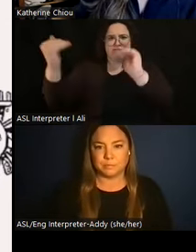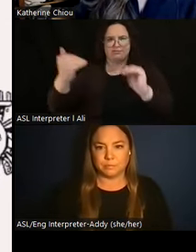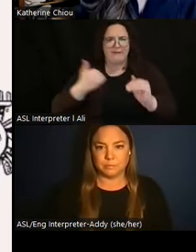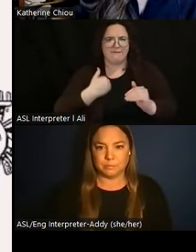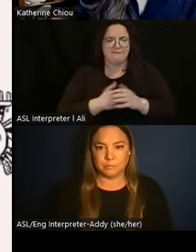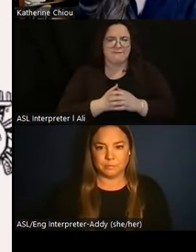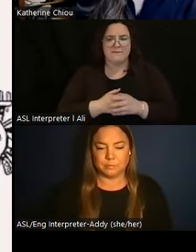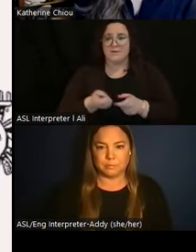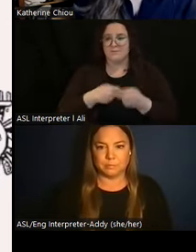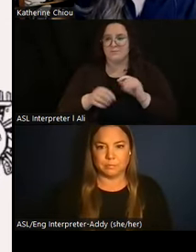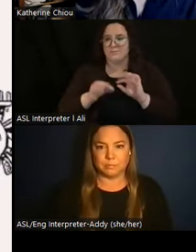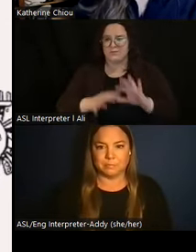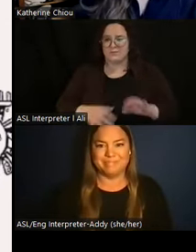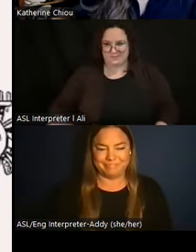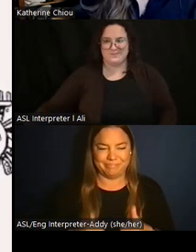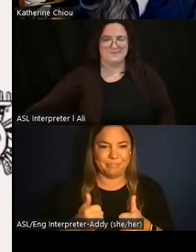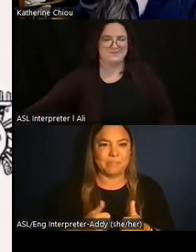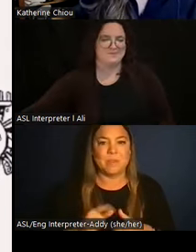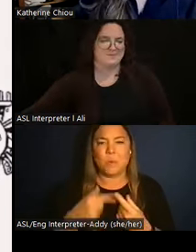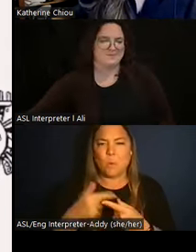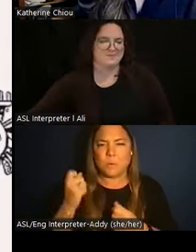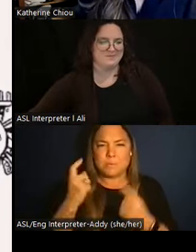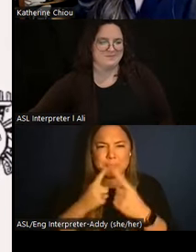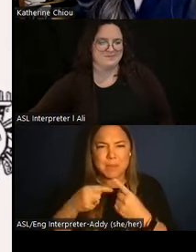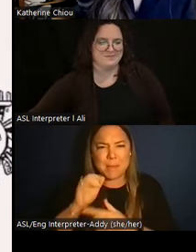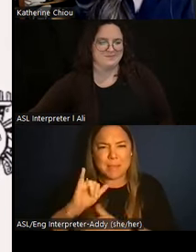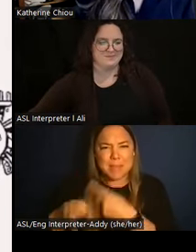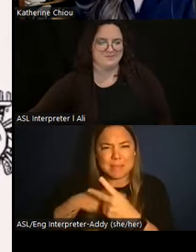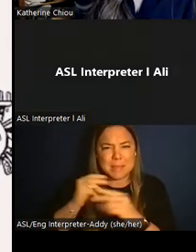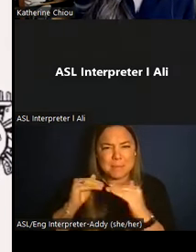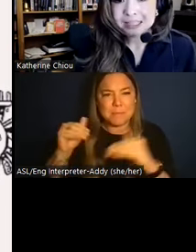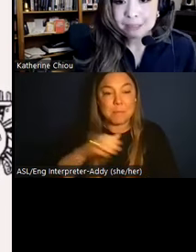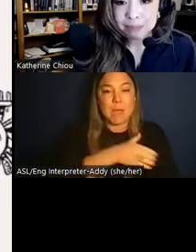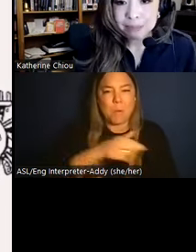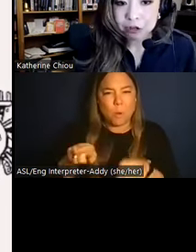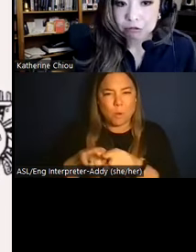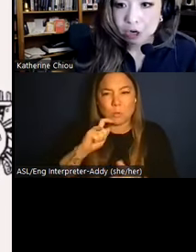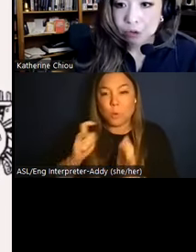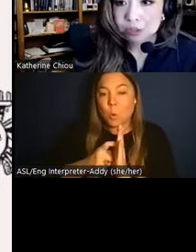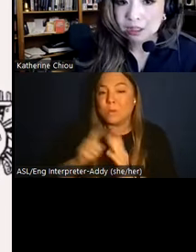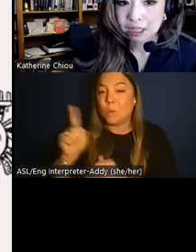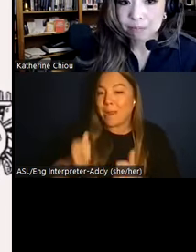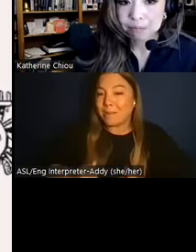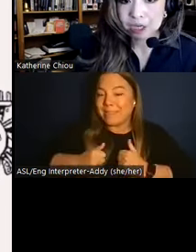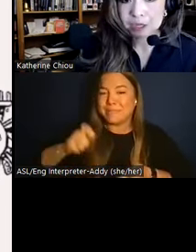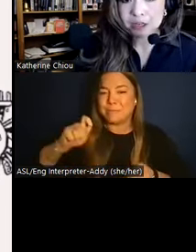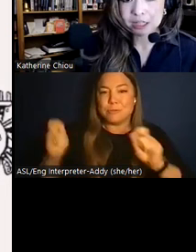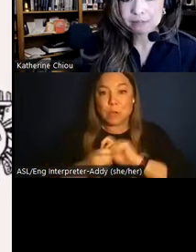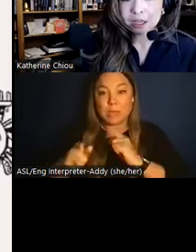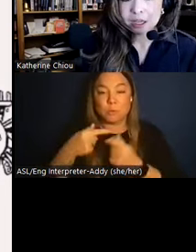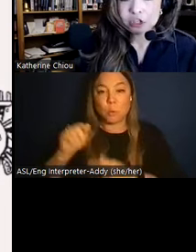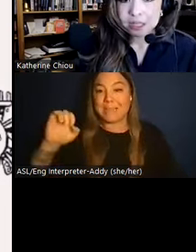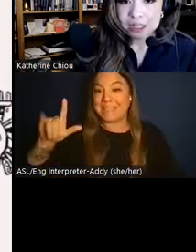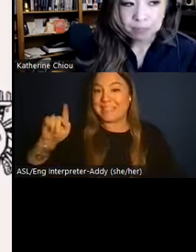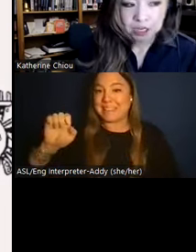As we ponder these displays of power, we also witness a shift in the location of settlements as elite power grows in the late Moche period.